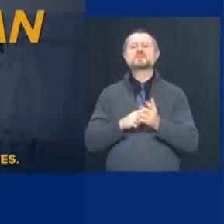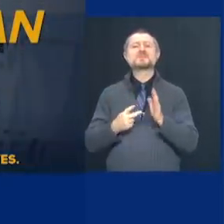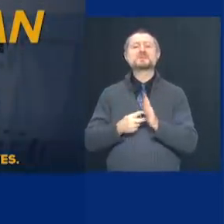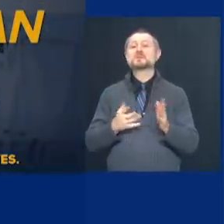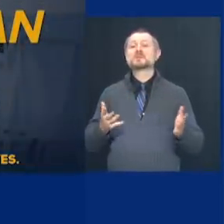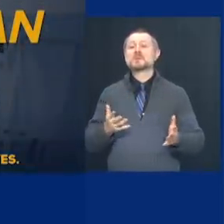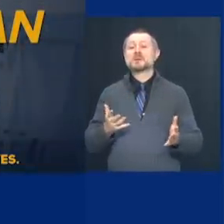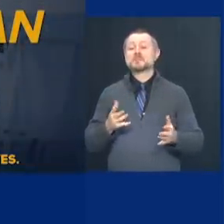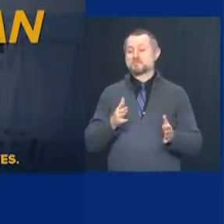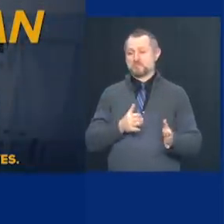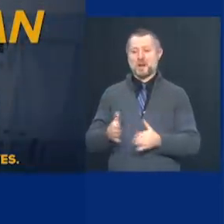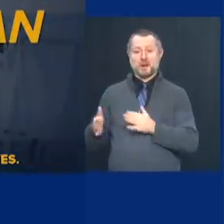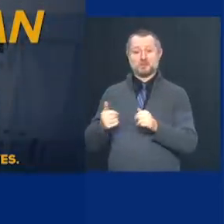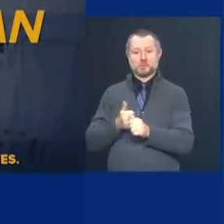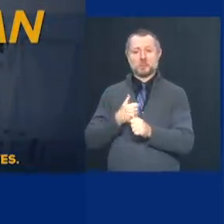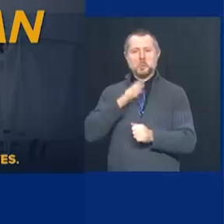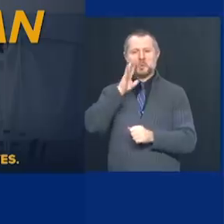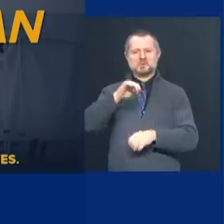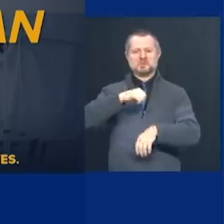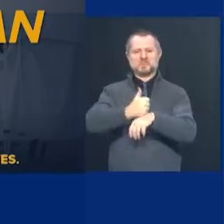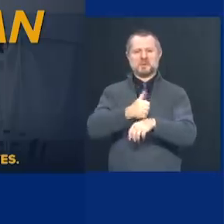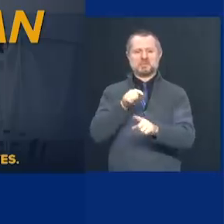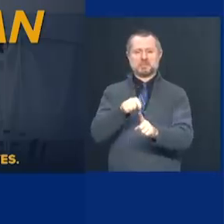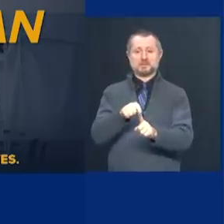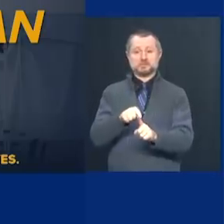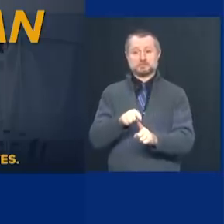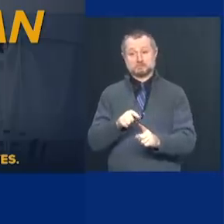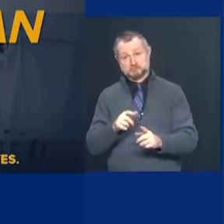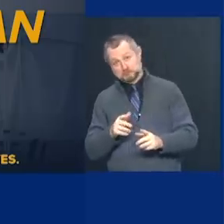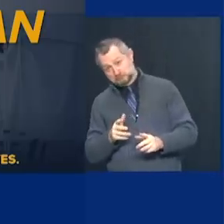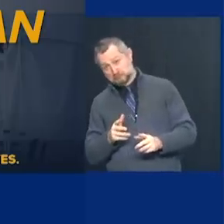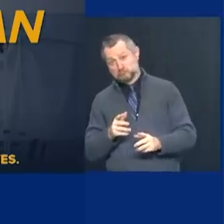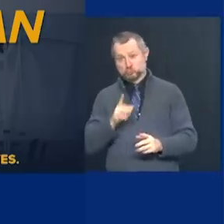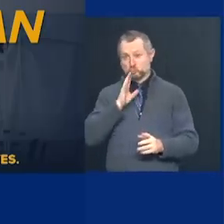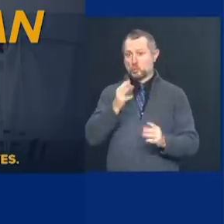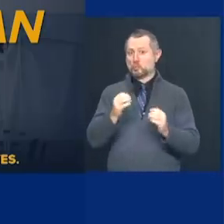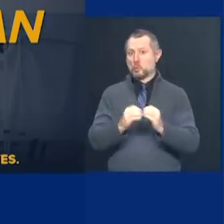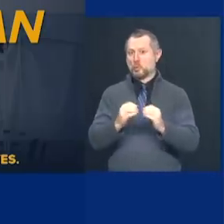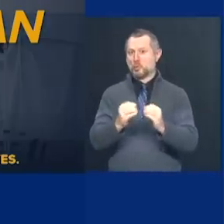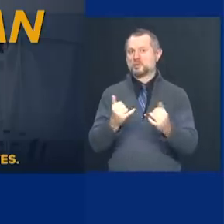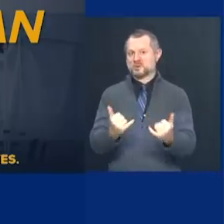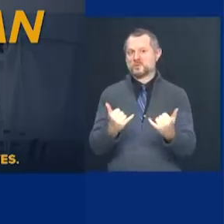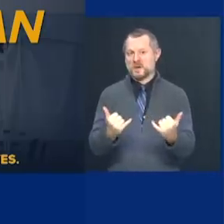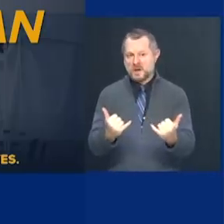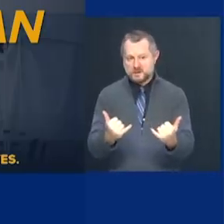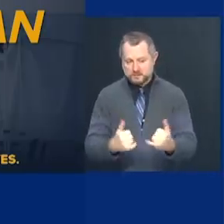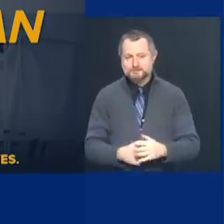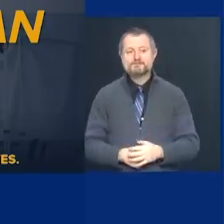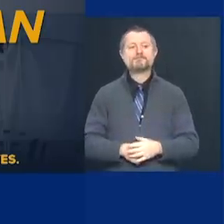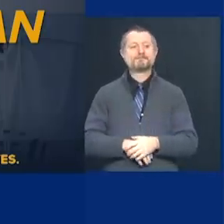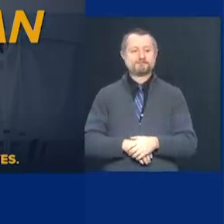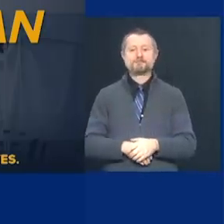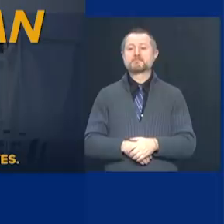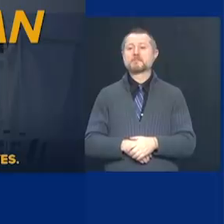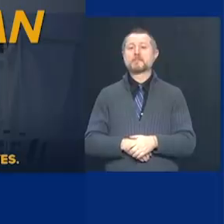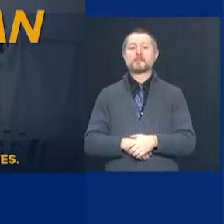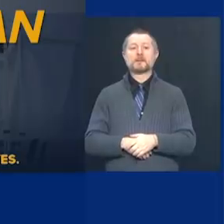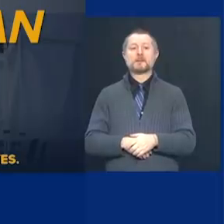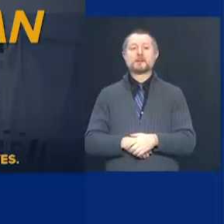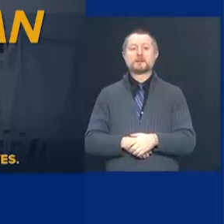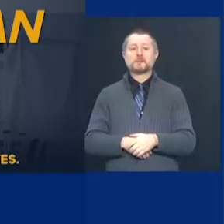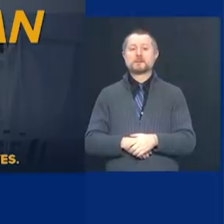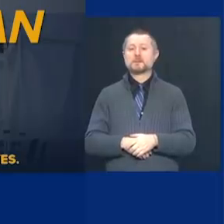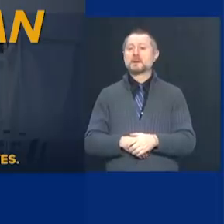something we're going to be implementing in an increased way today. Surgeon Flex is not the most